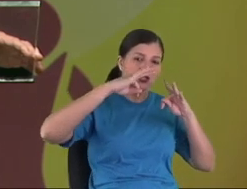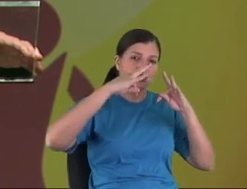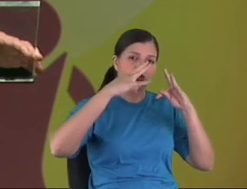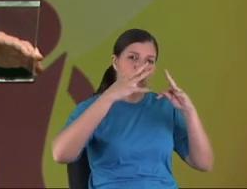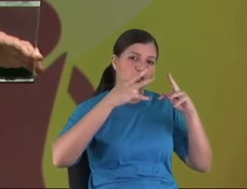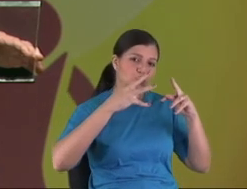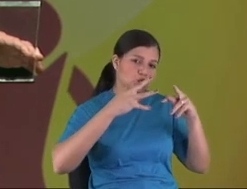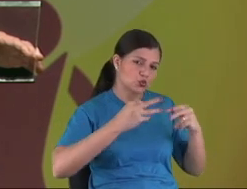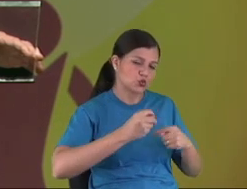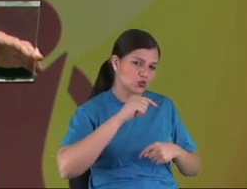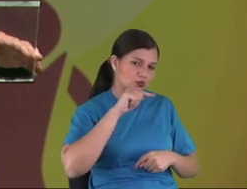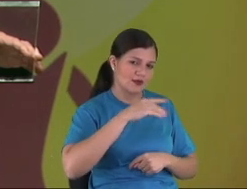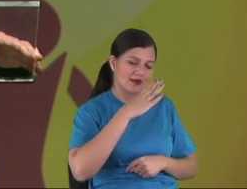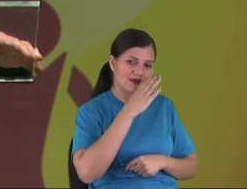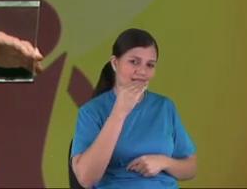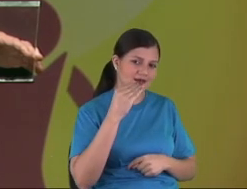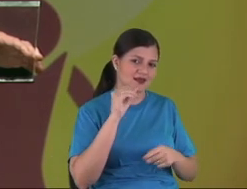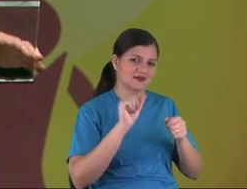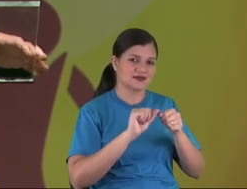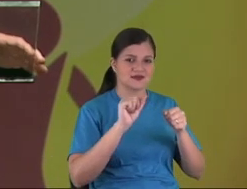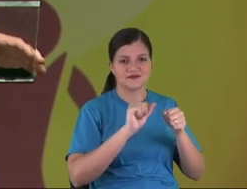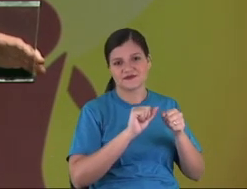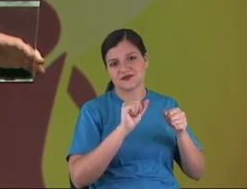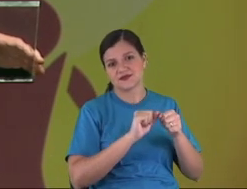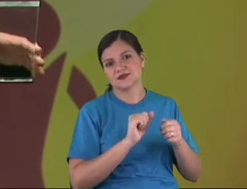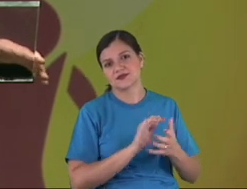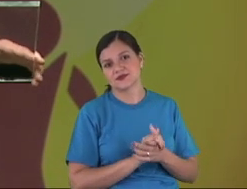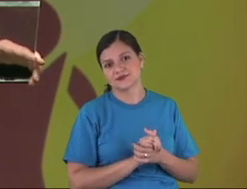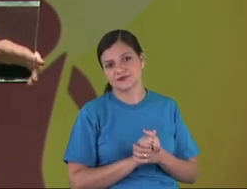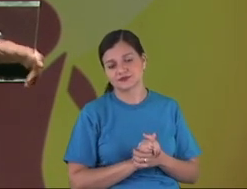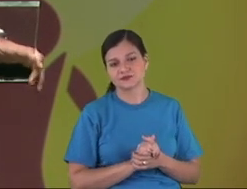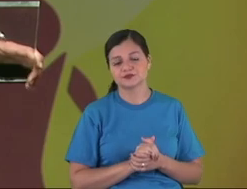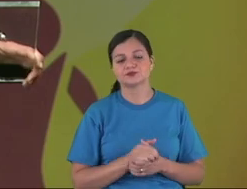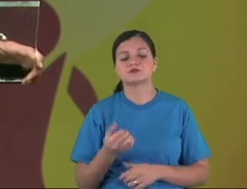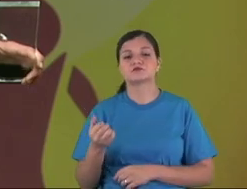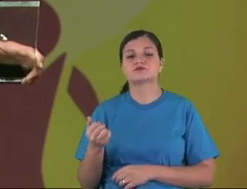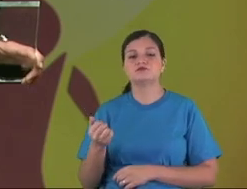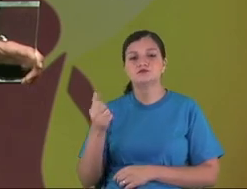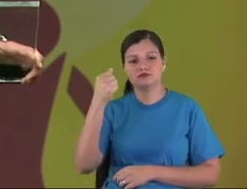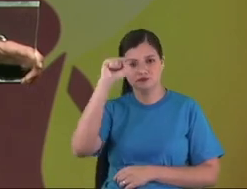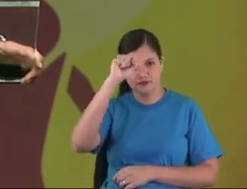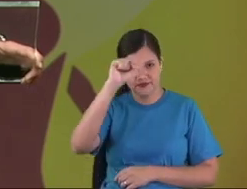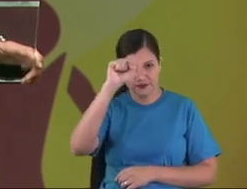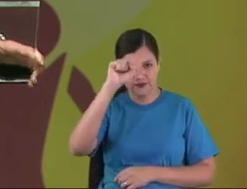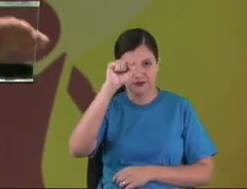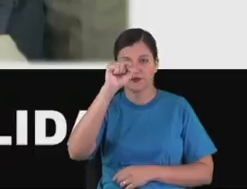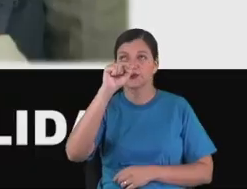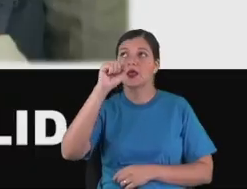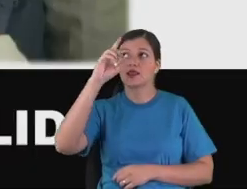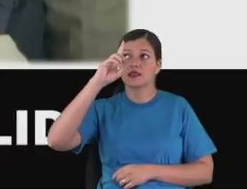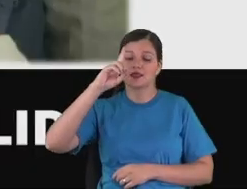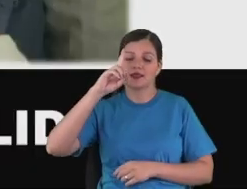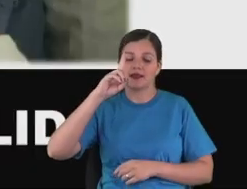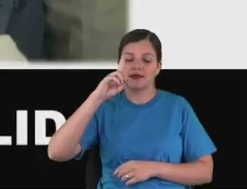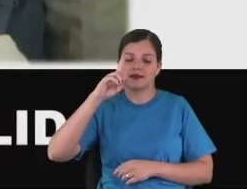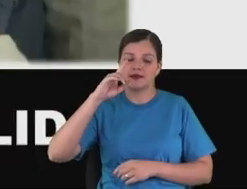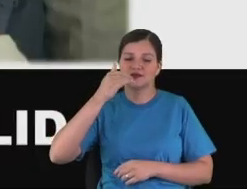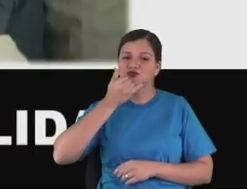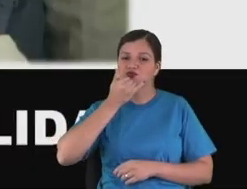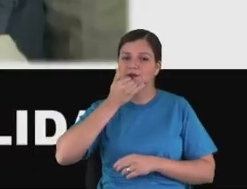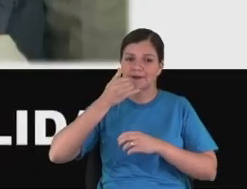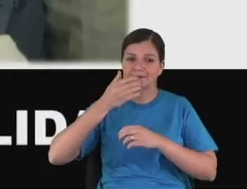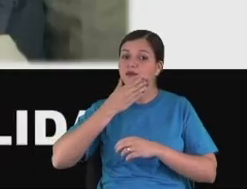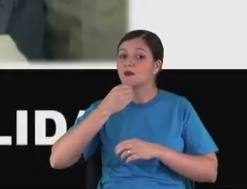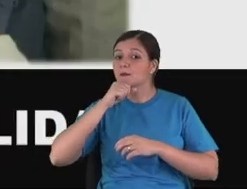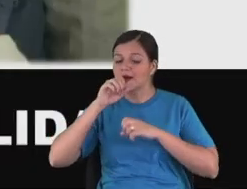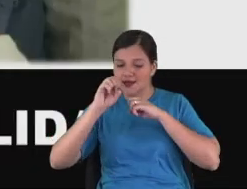That God sees everything that kids do. Teach our kids to be responsible. How to be